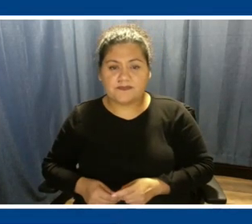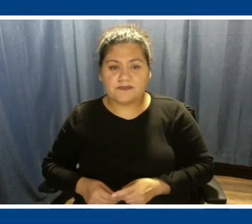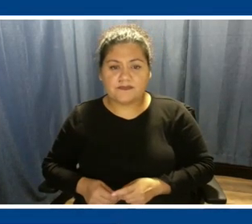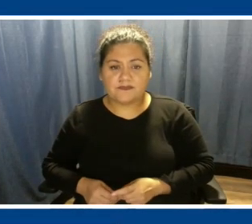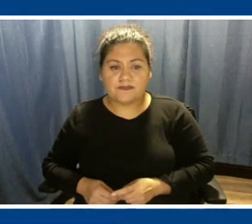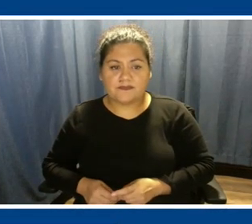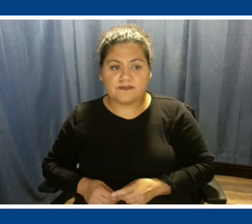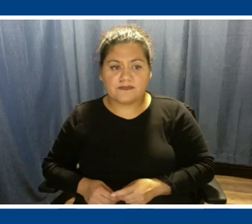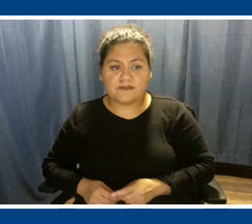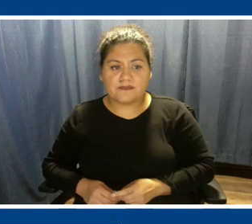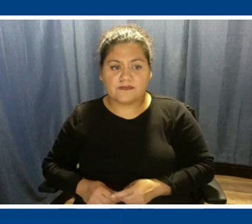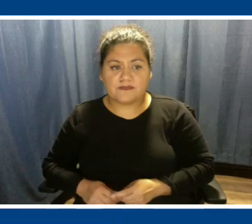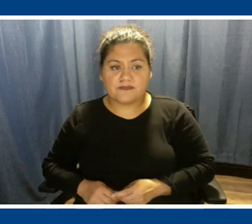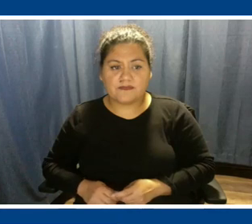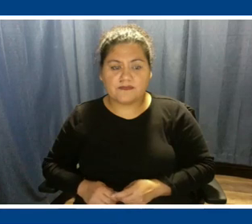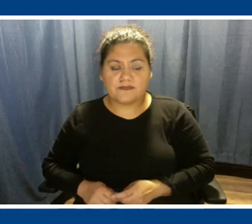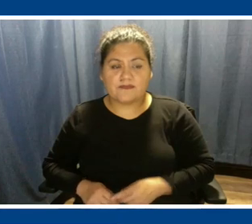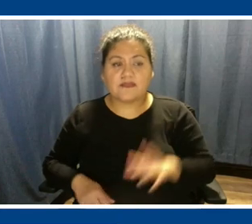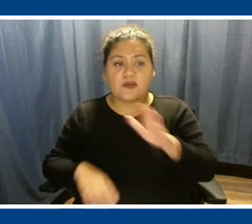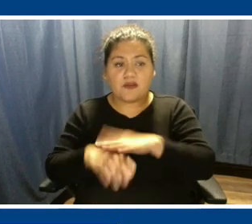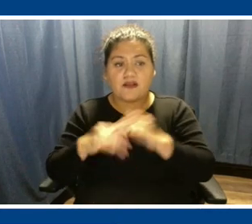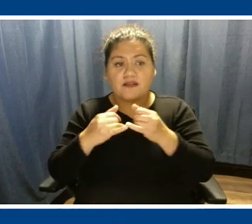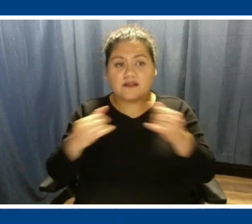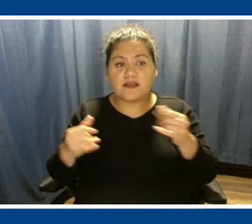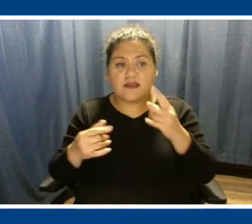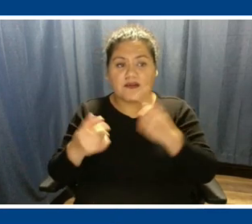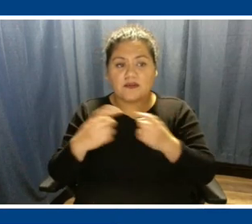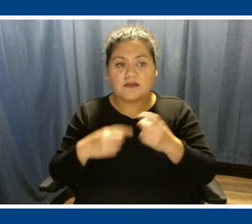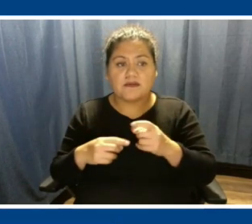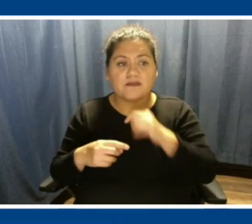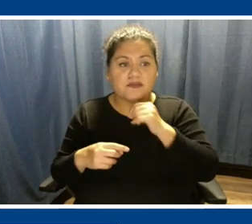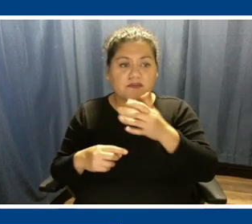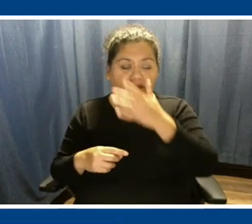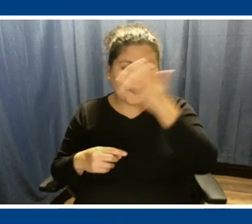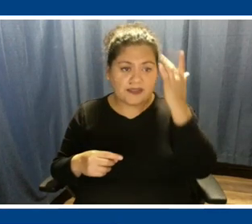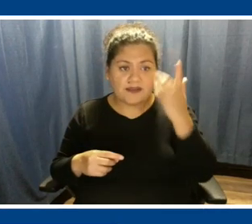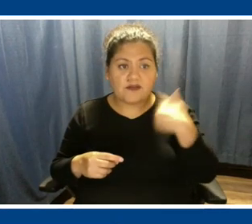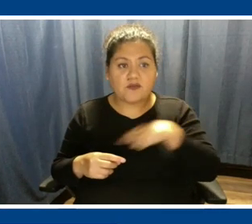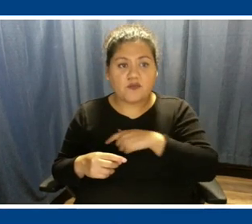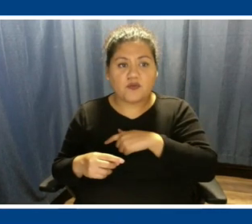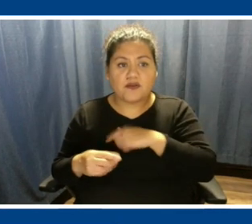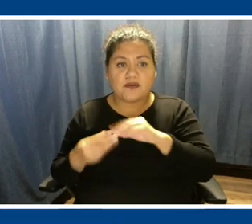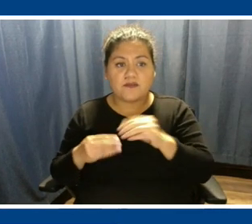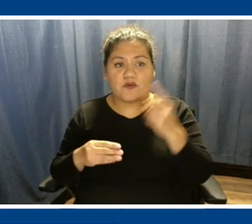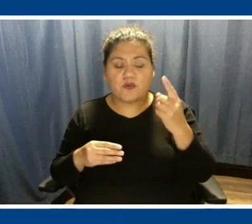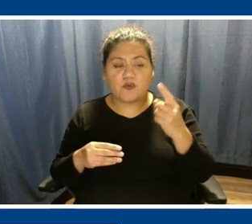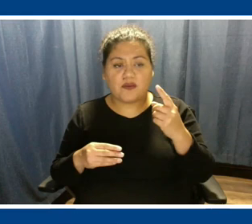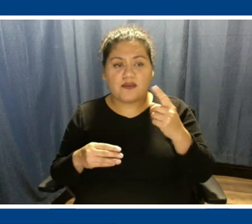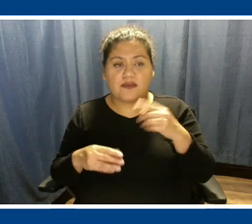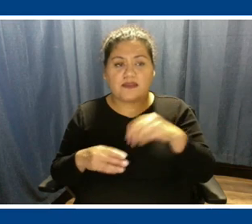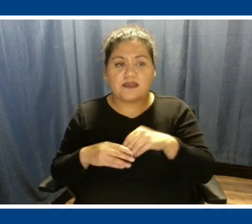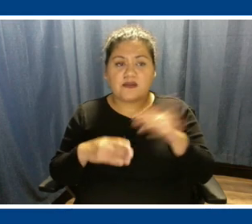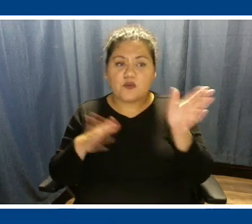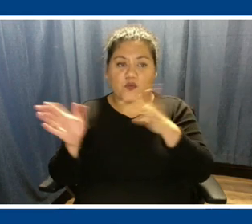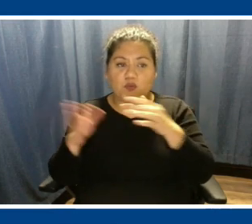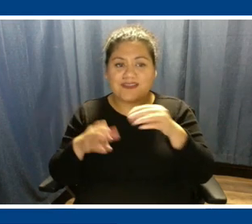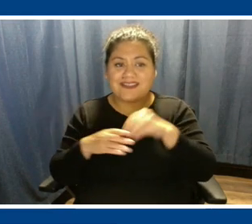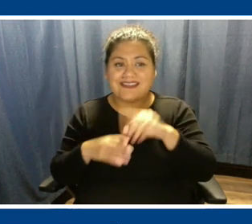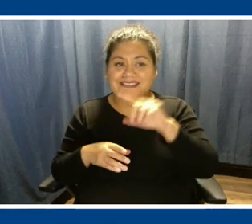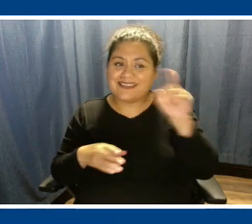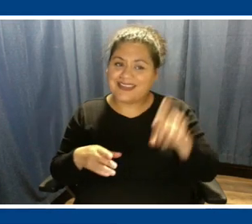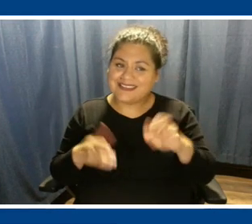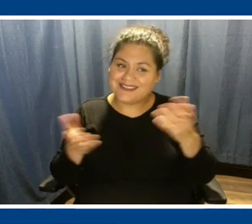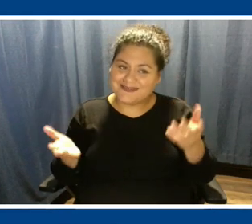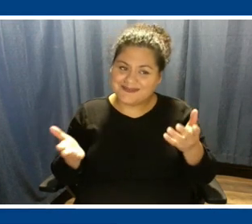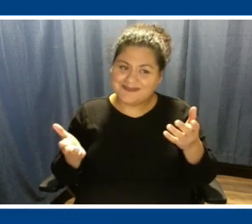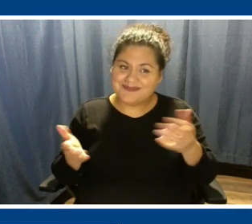Well, that was an online question. But, Benny, don't want you to forget, too, we're number one in wind in Texas. So let's let's